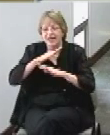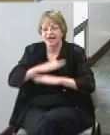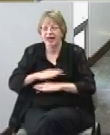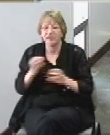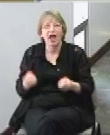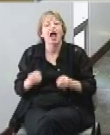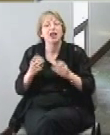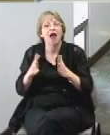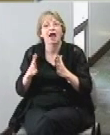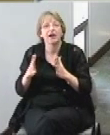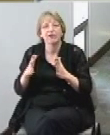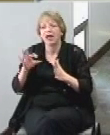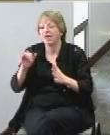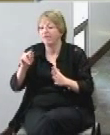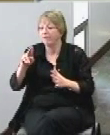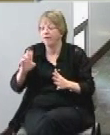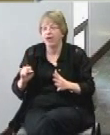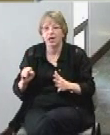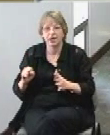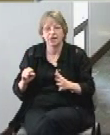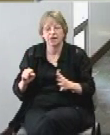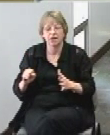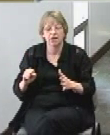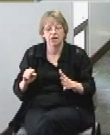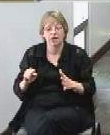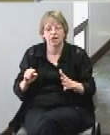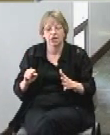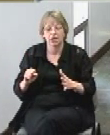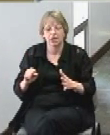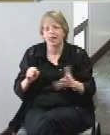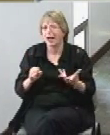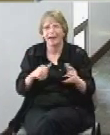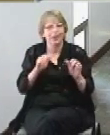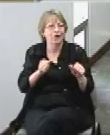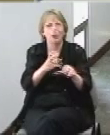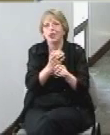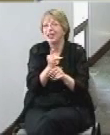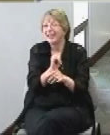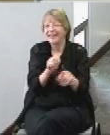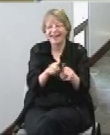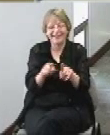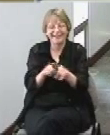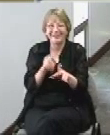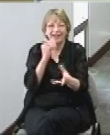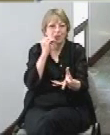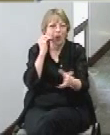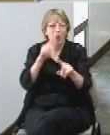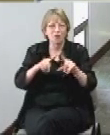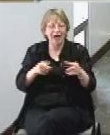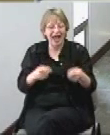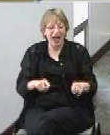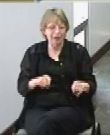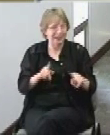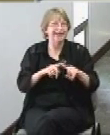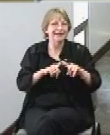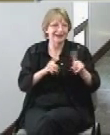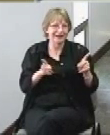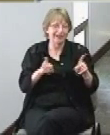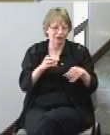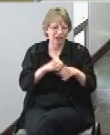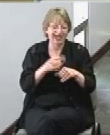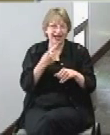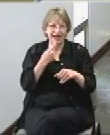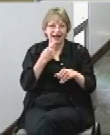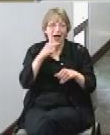of fans that and you can get that same thing at home but it's different when you can get it in a in a public